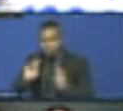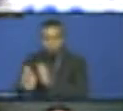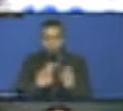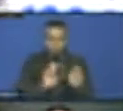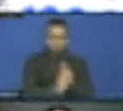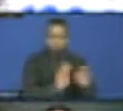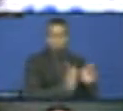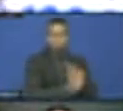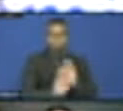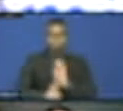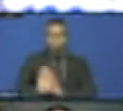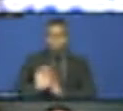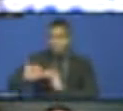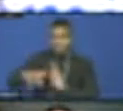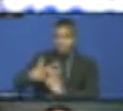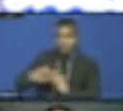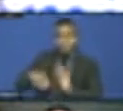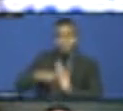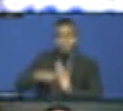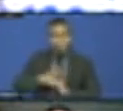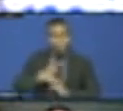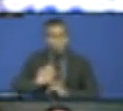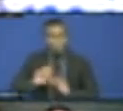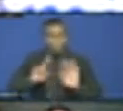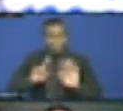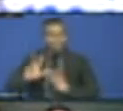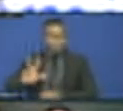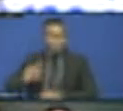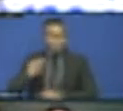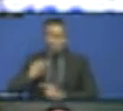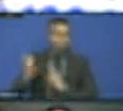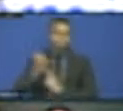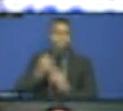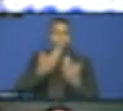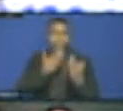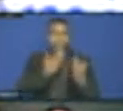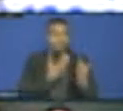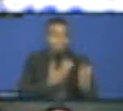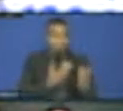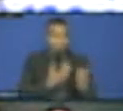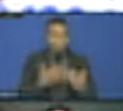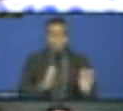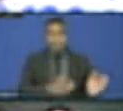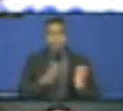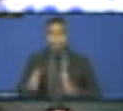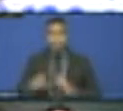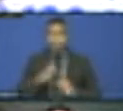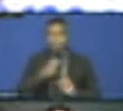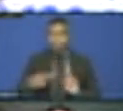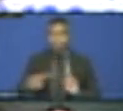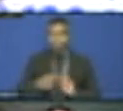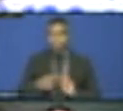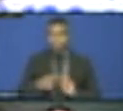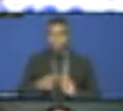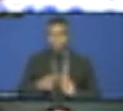distinguished panelist is his worship, Talib Ahmed Ben Souda, who is the Lord Mayor of